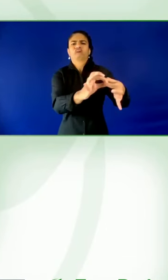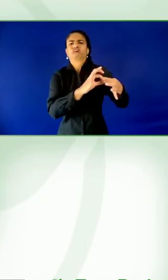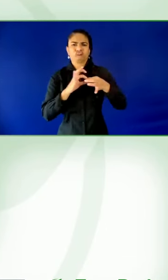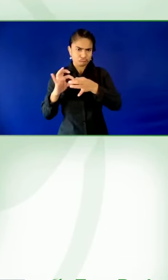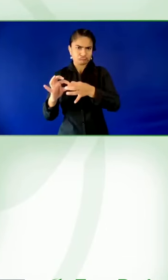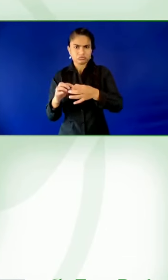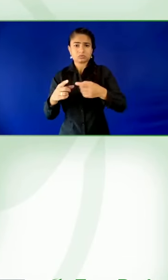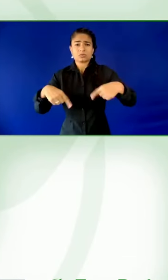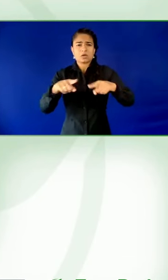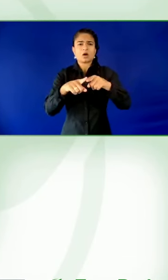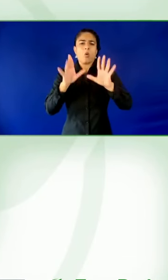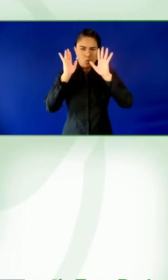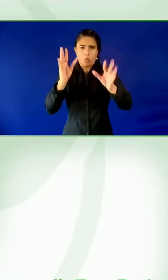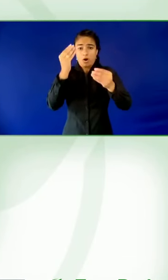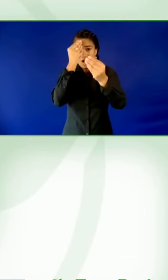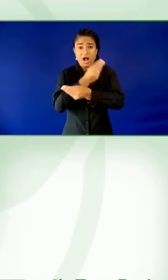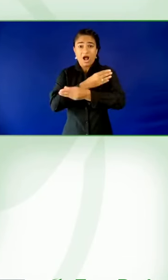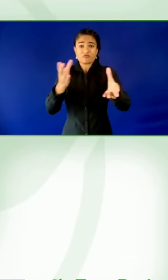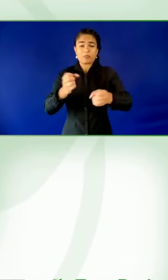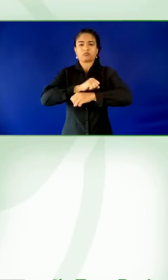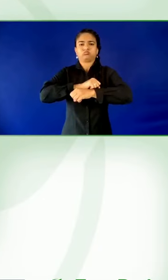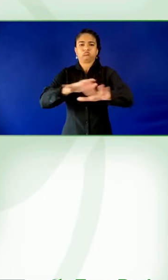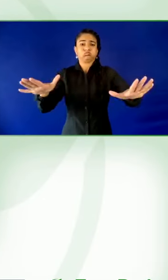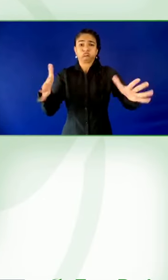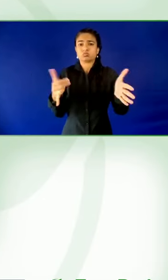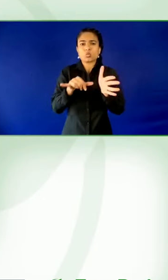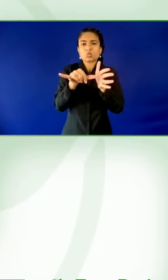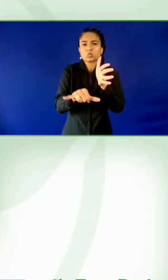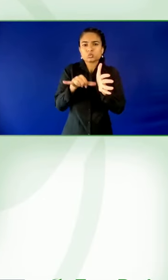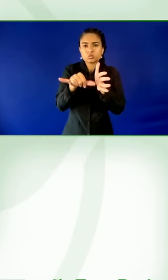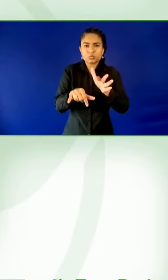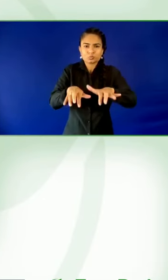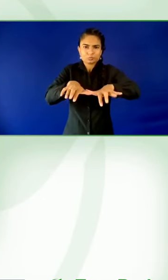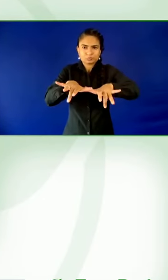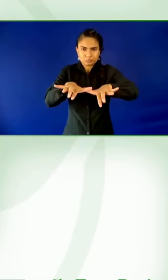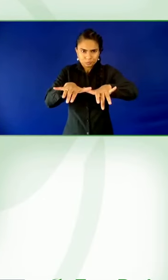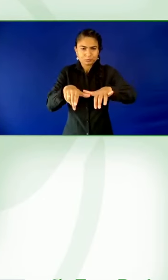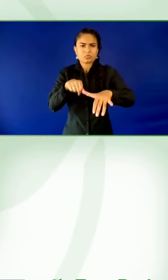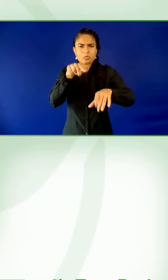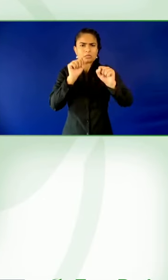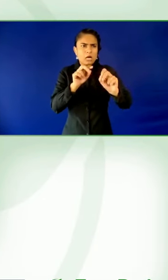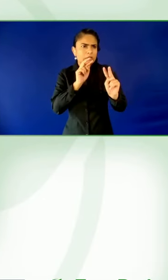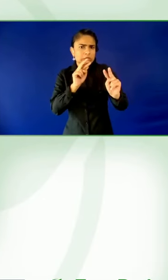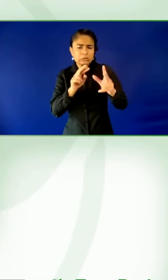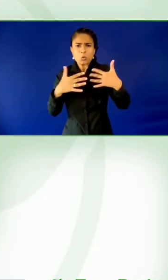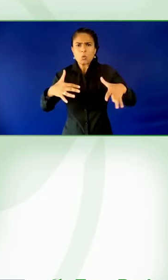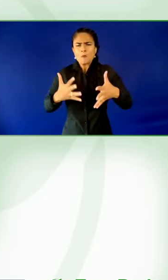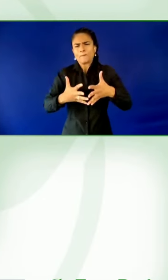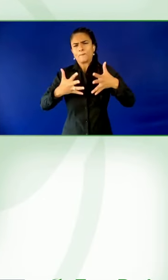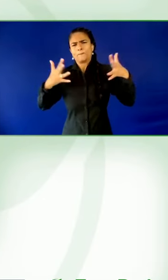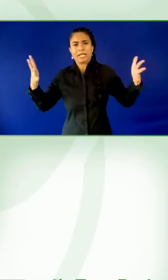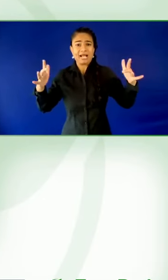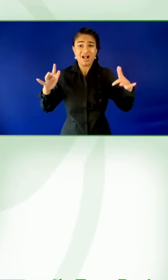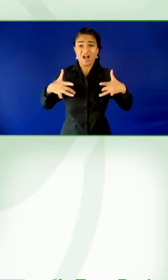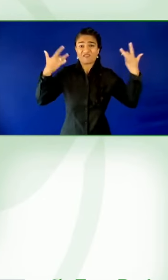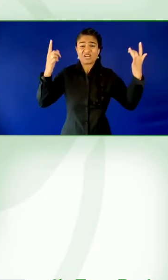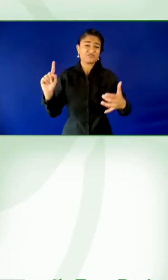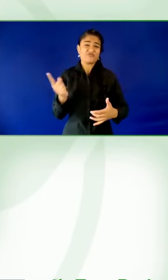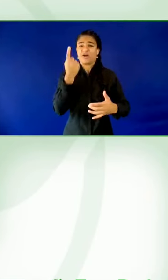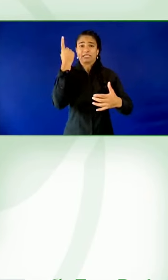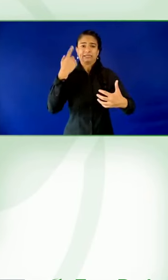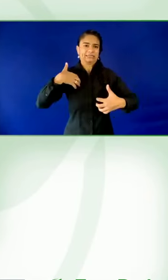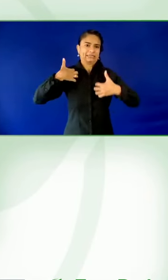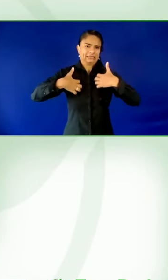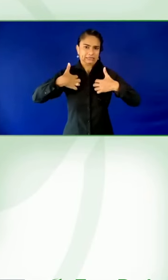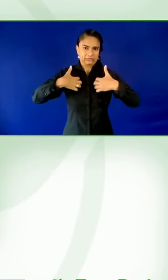we are supporting social groups, people with disabilities, such as corporate social responsibility, such as